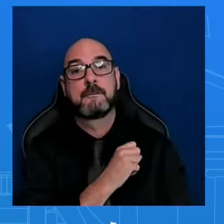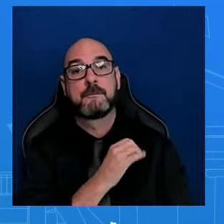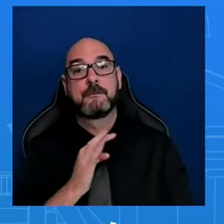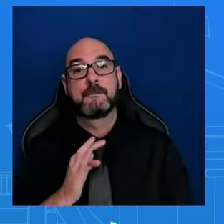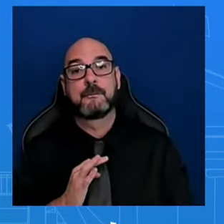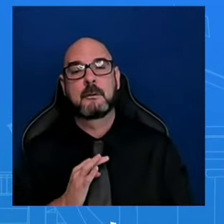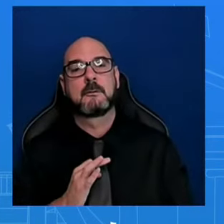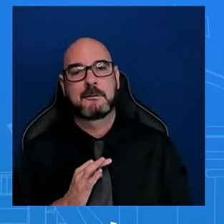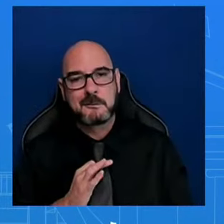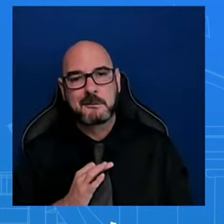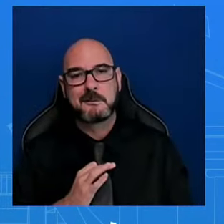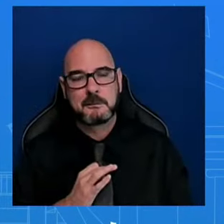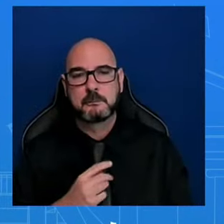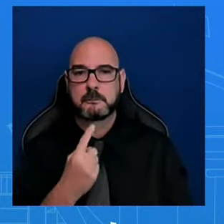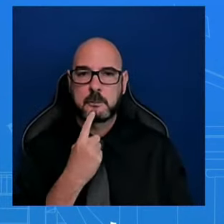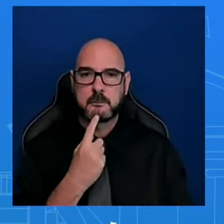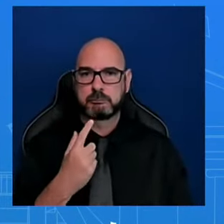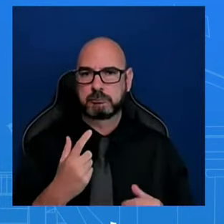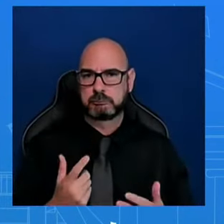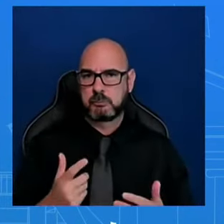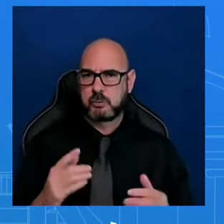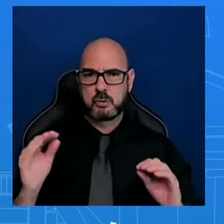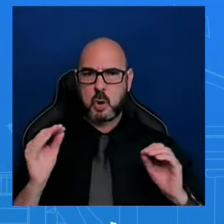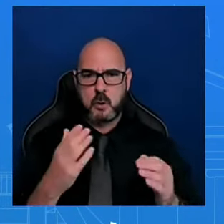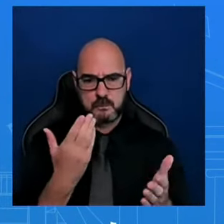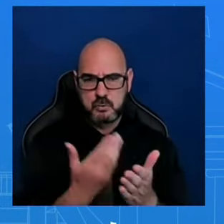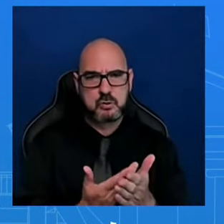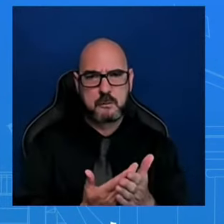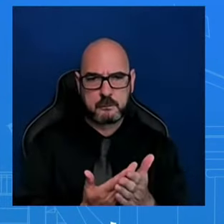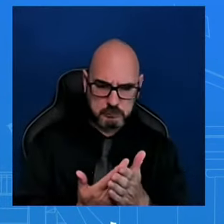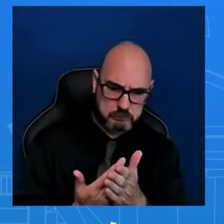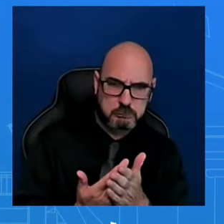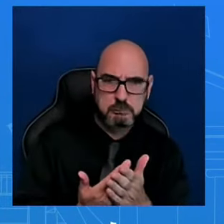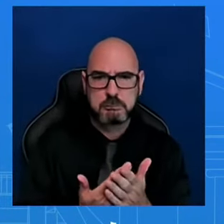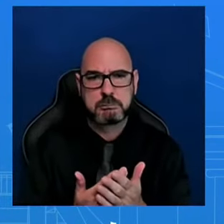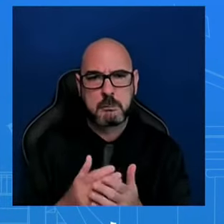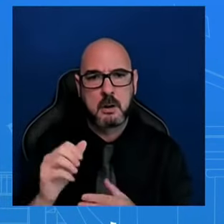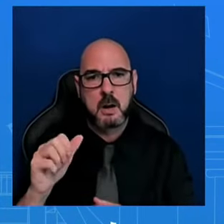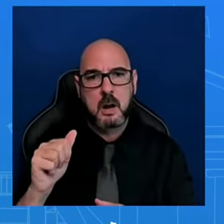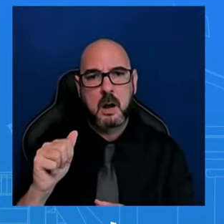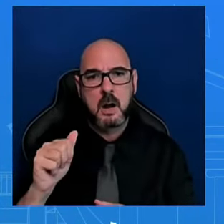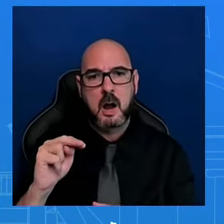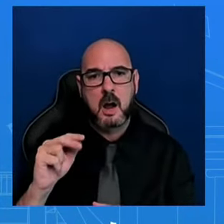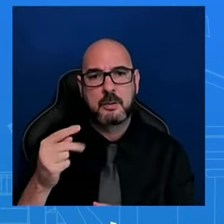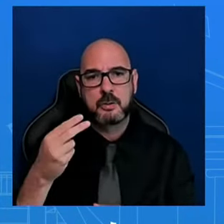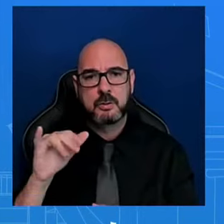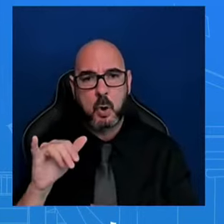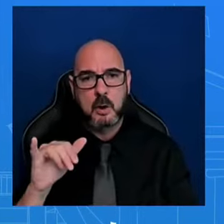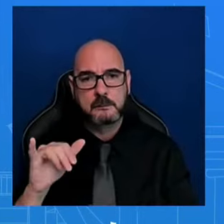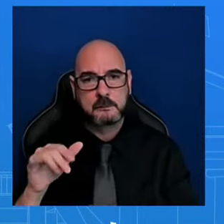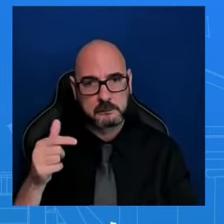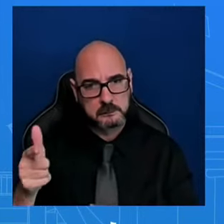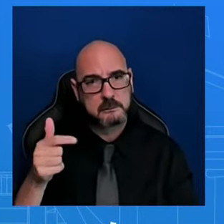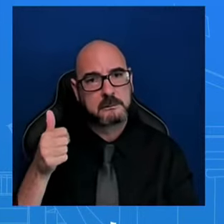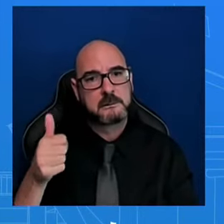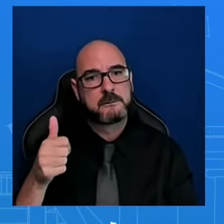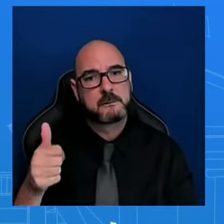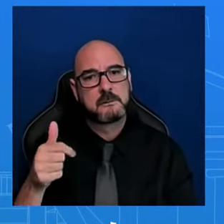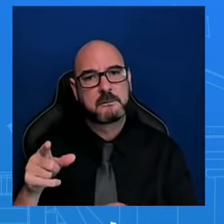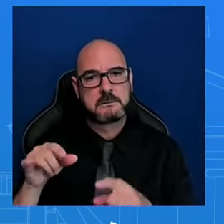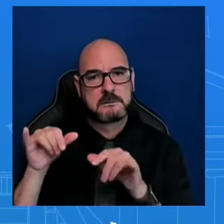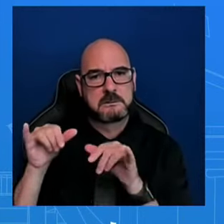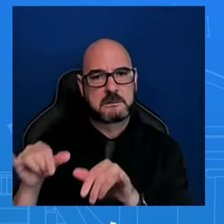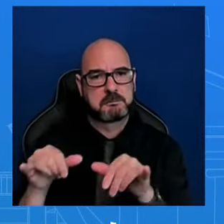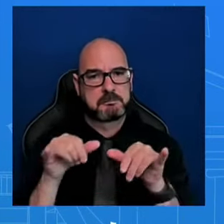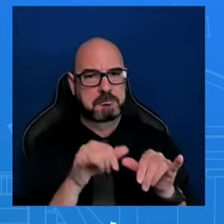from Anthony himself. It was obviously in your reporting, and he said the same. And I cannot